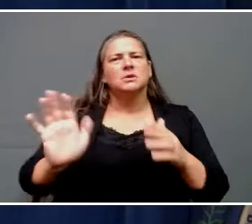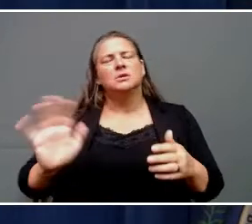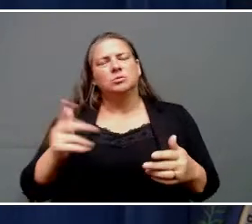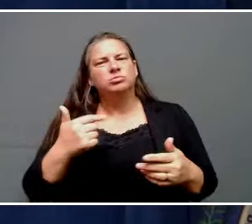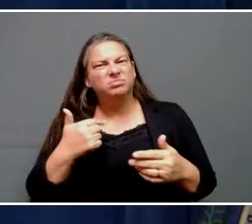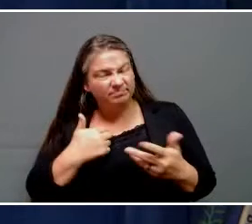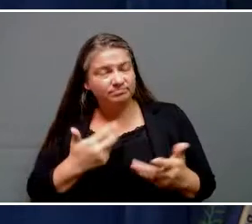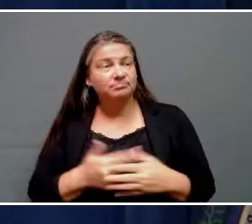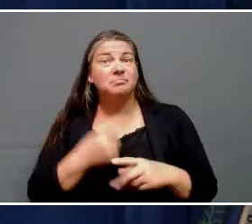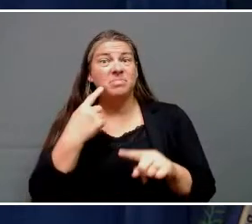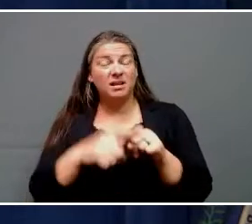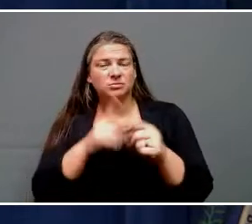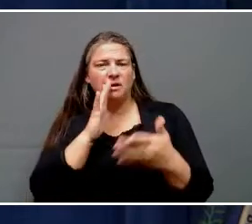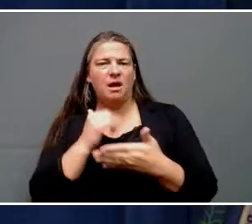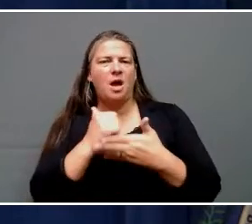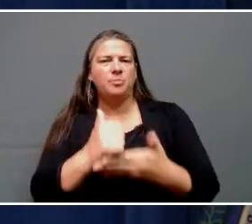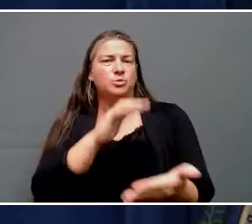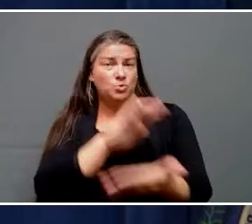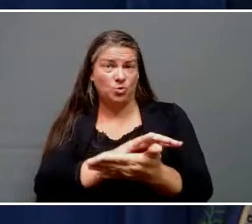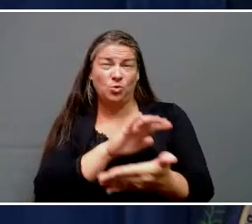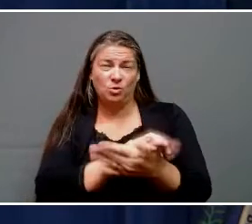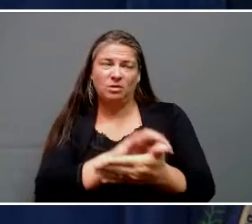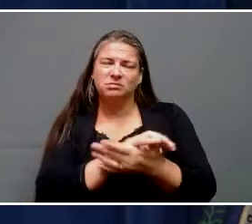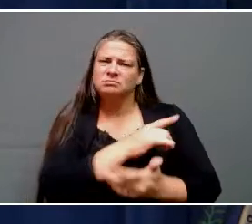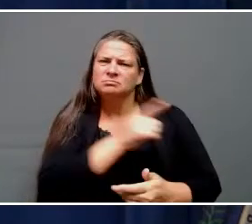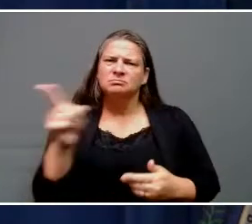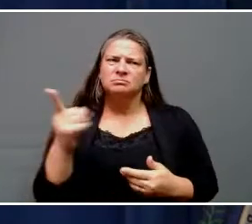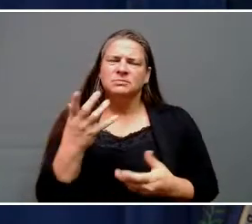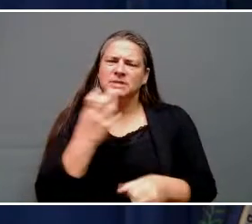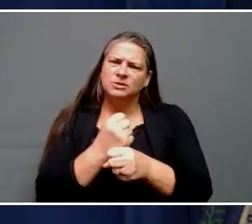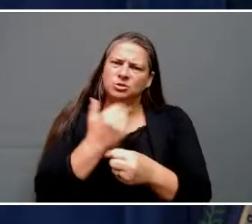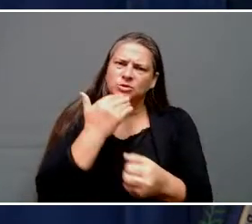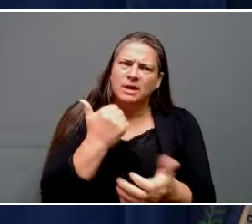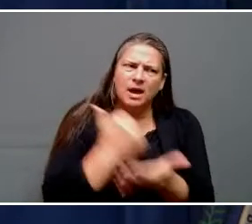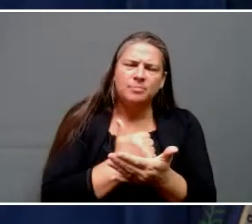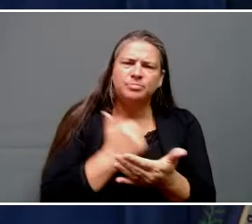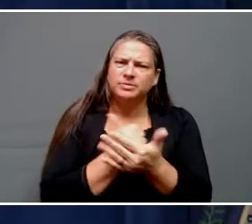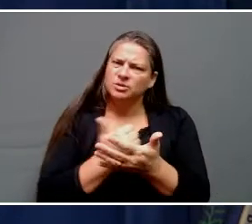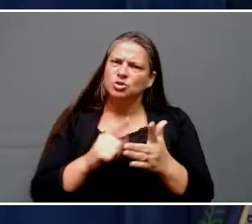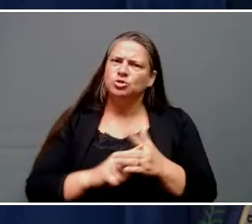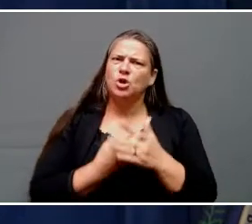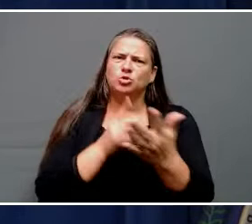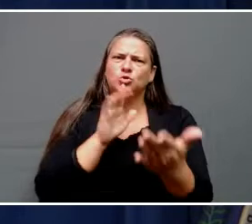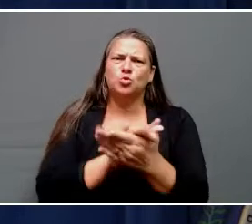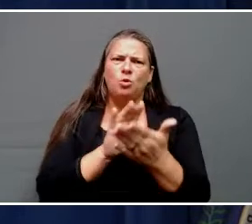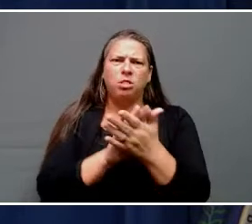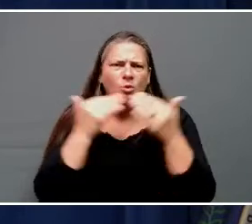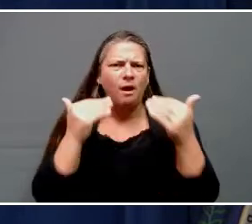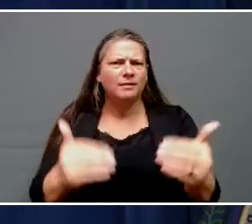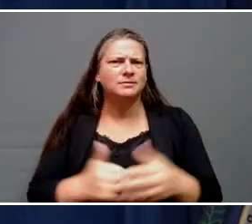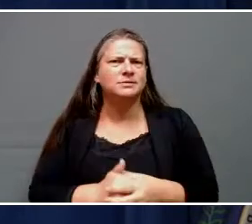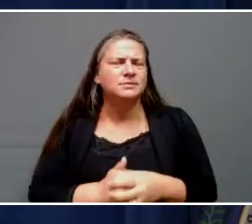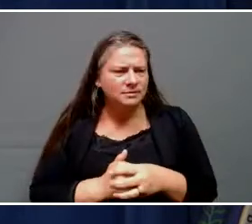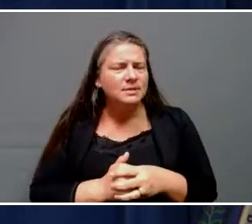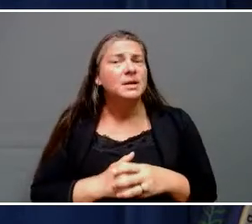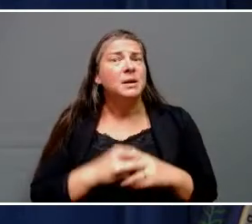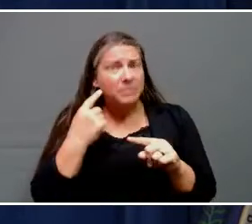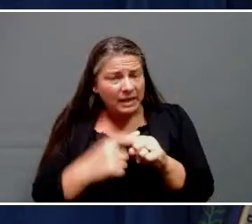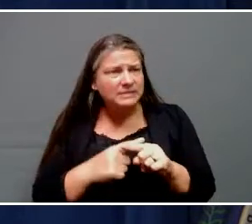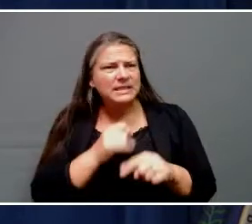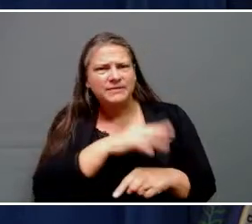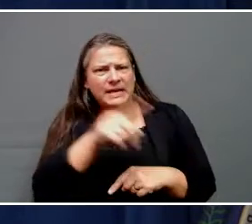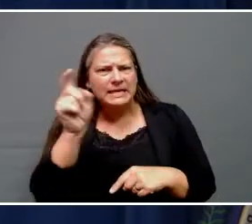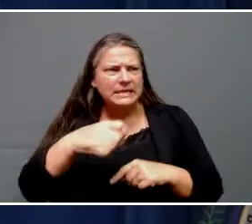system to help get the help they need, especially so that they can get the school year started, as well as replacing necessary infrastructure.